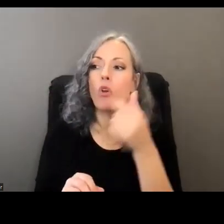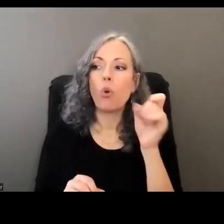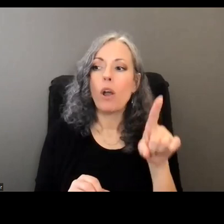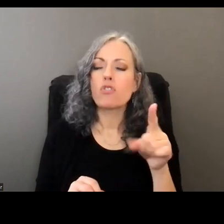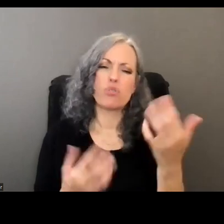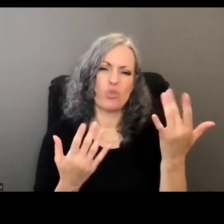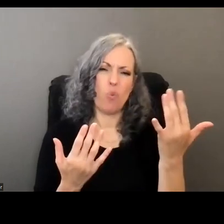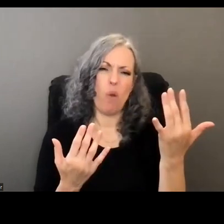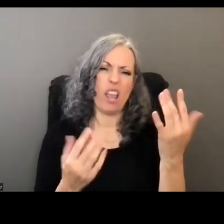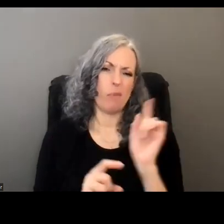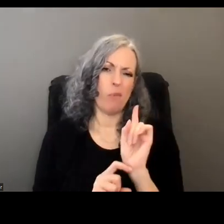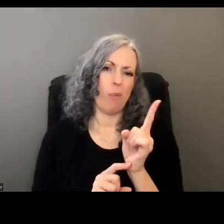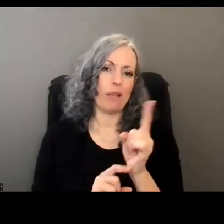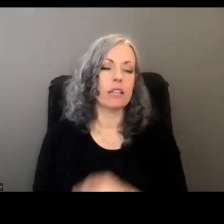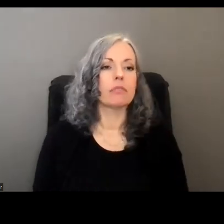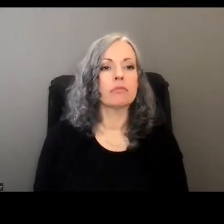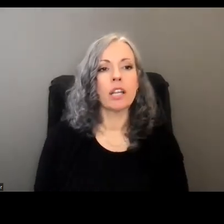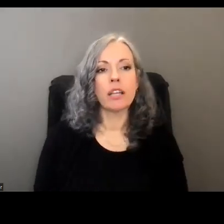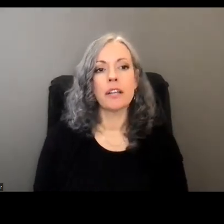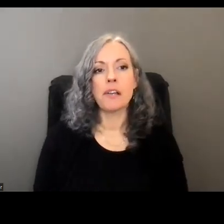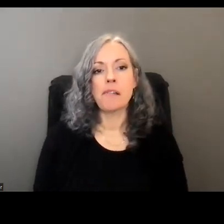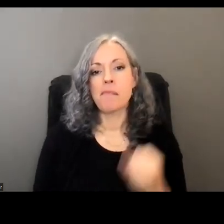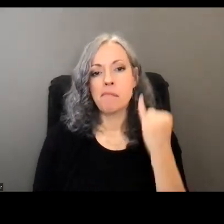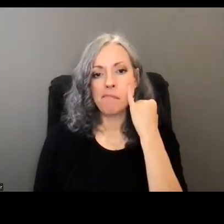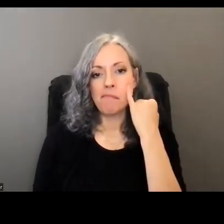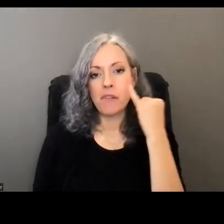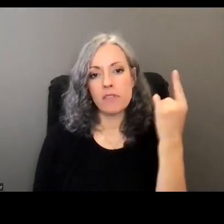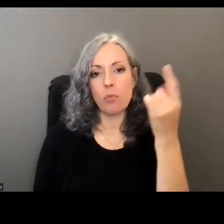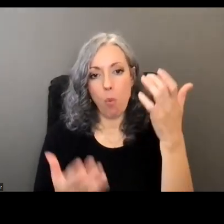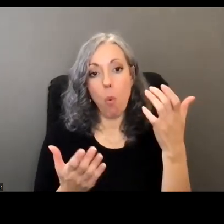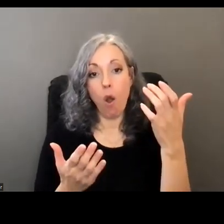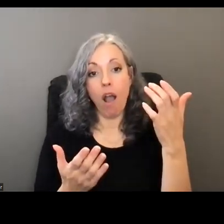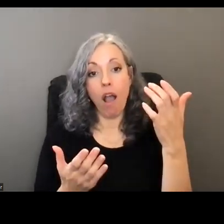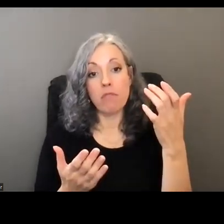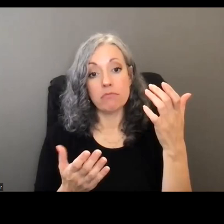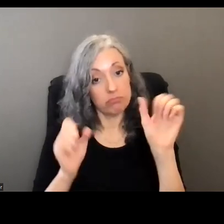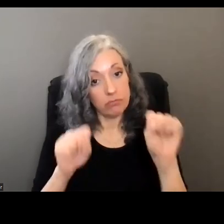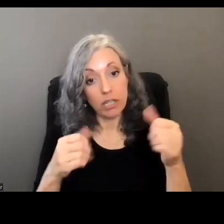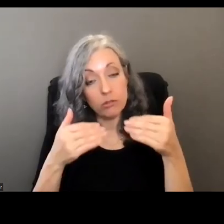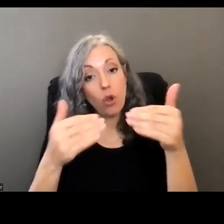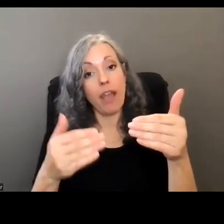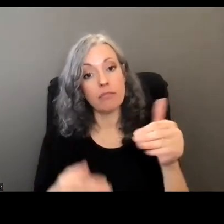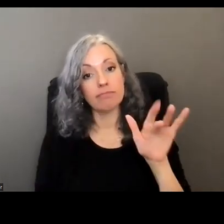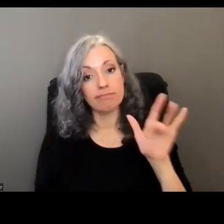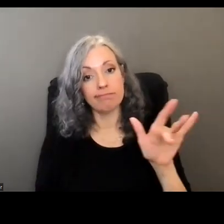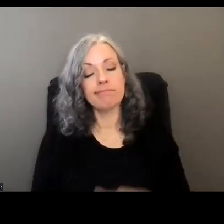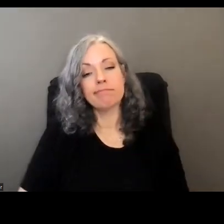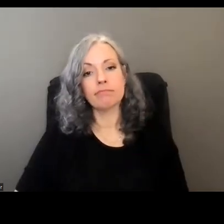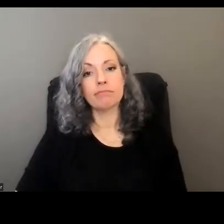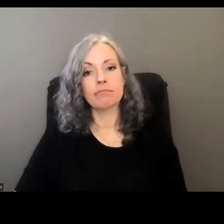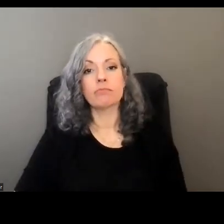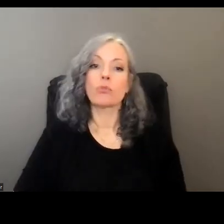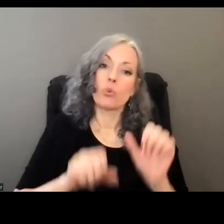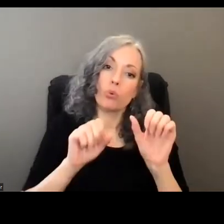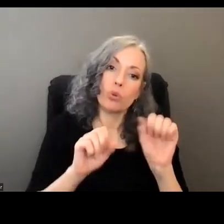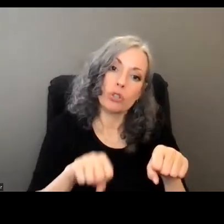another quick minute if anybody wants to ask a question i i can click on the raise hand icon at the bottom or you can put your